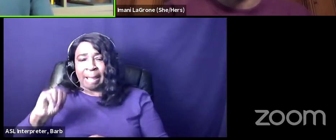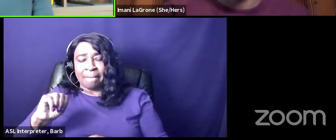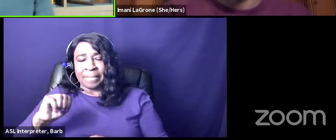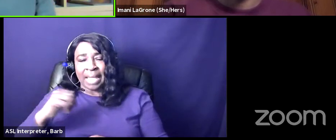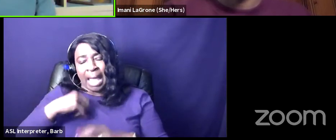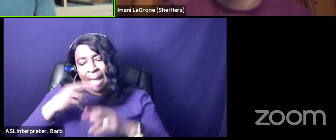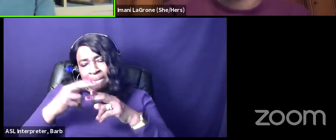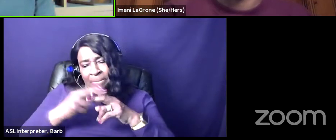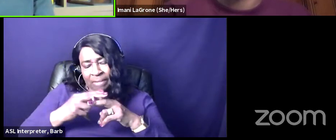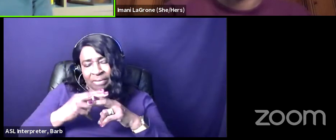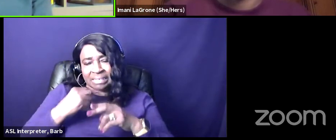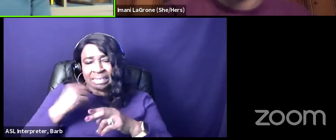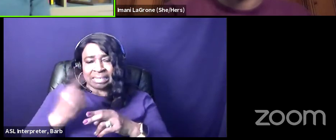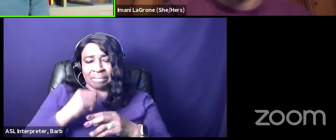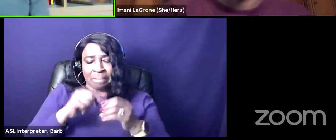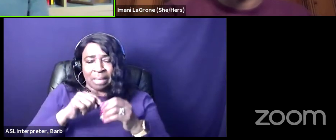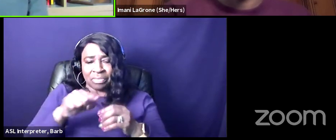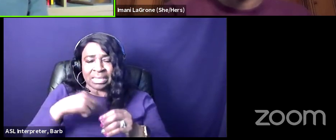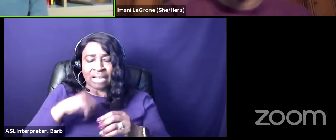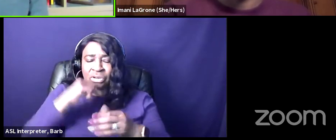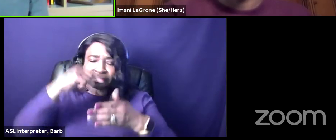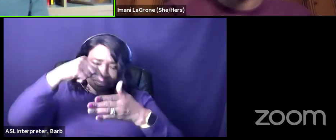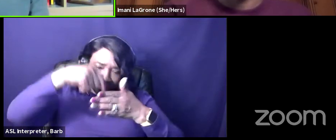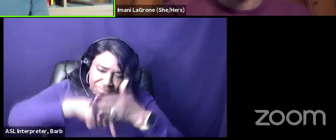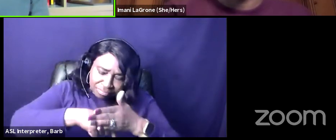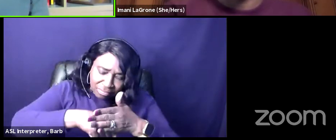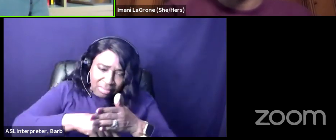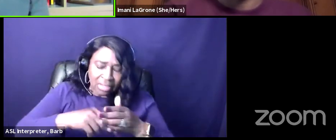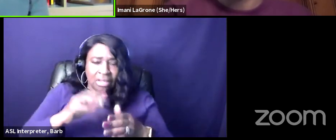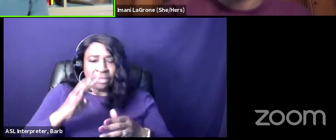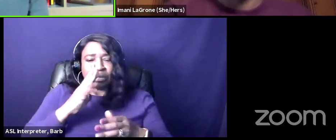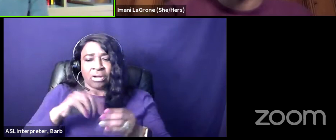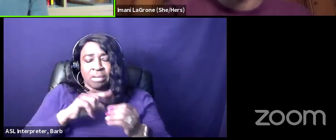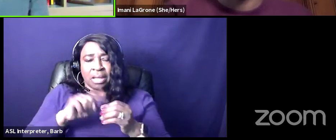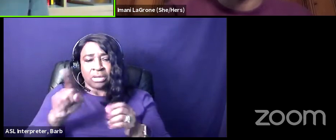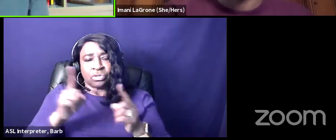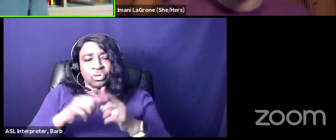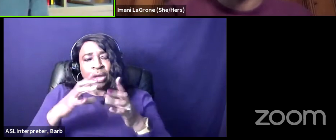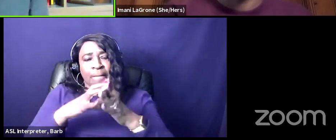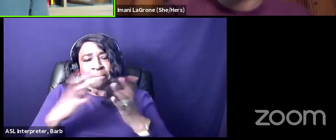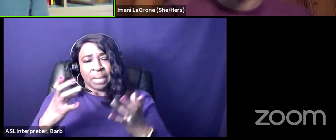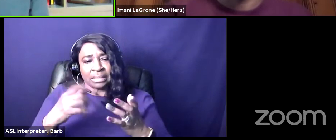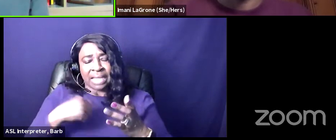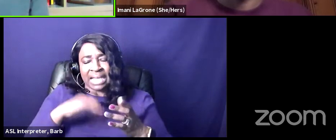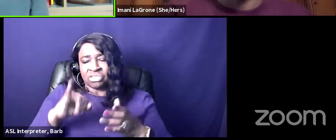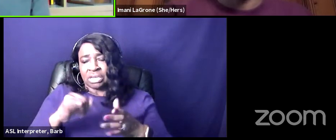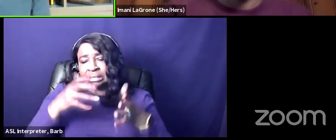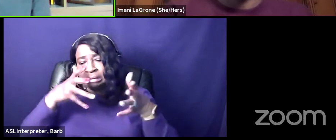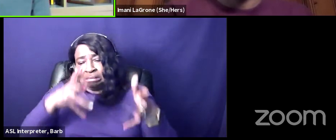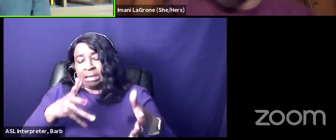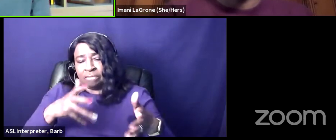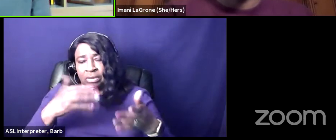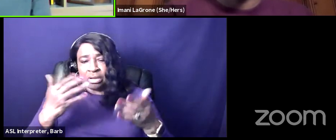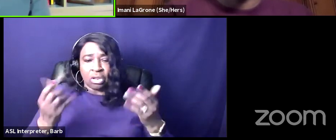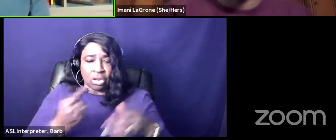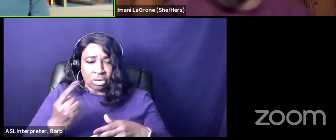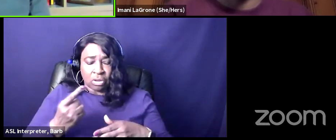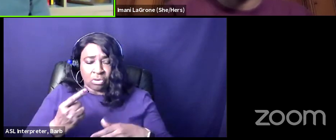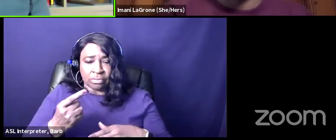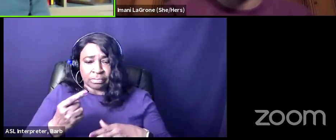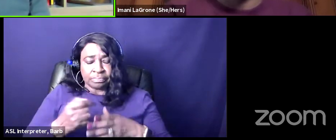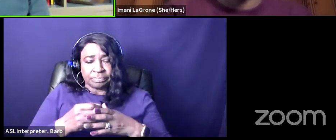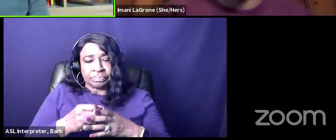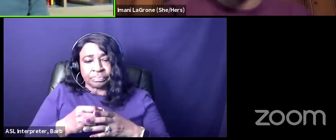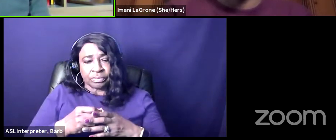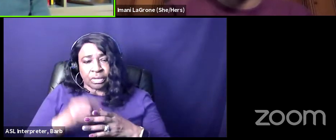a sentence about it i don't really go into kind of the aesthetic too much i kind of sort of let it be out there um